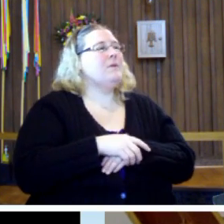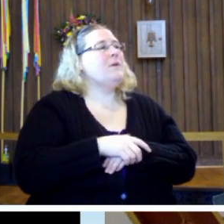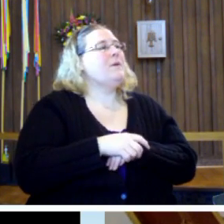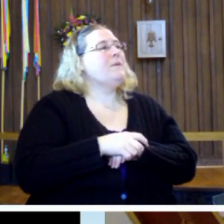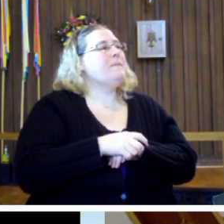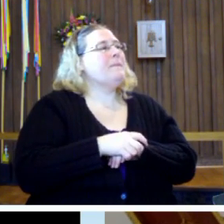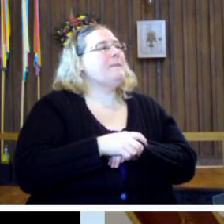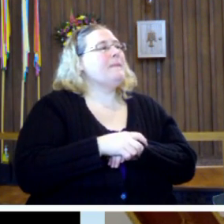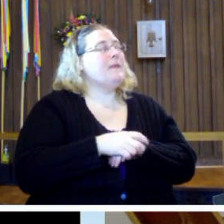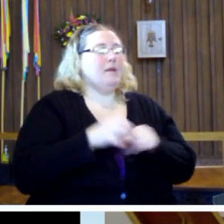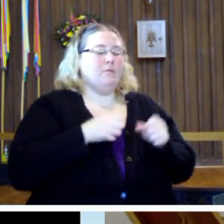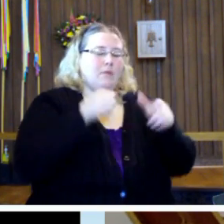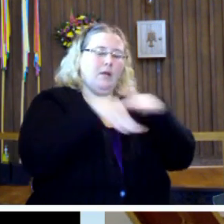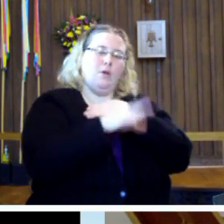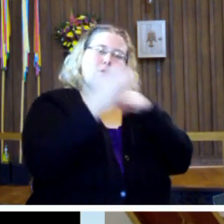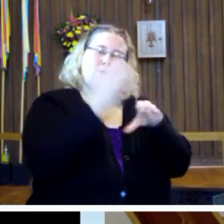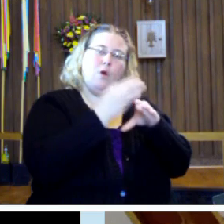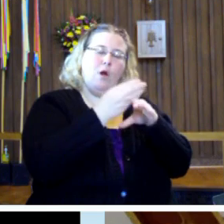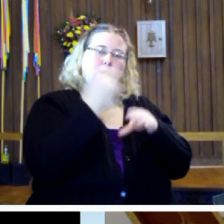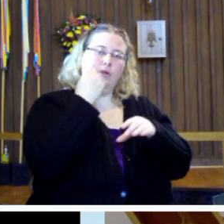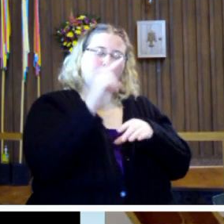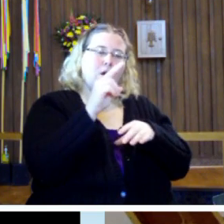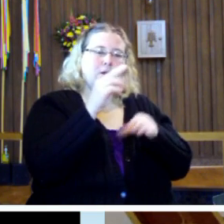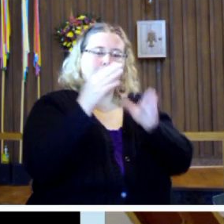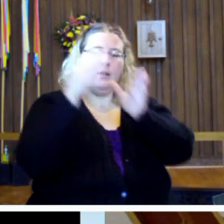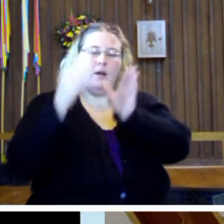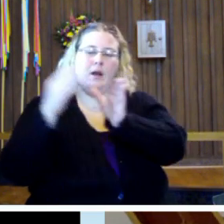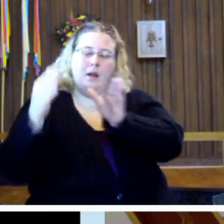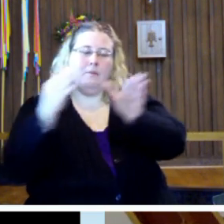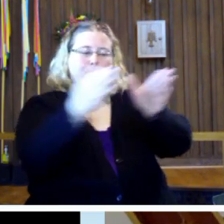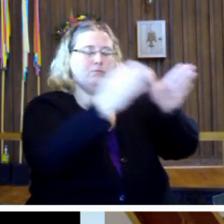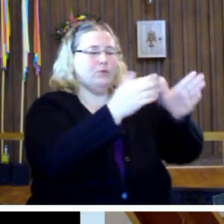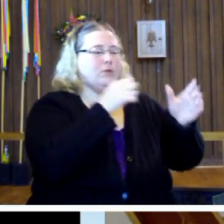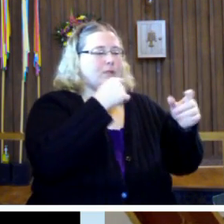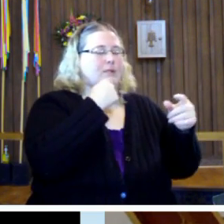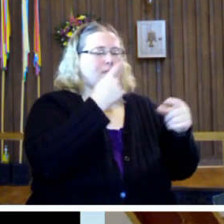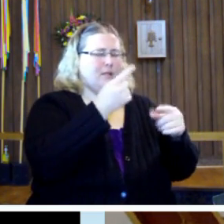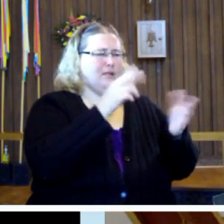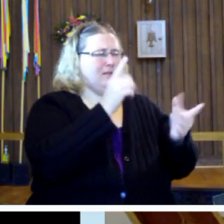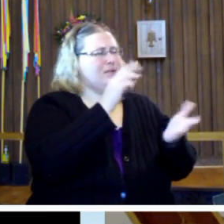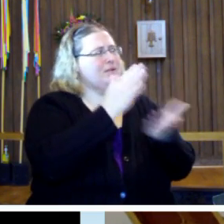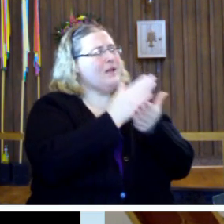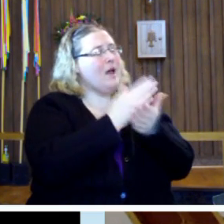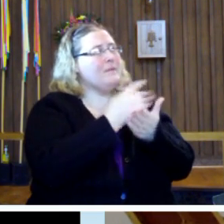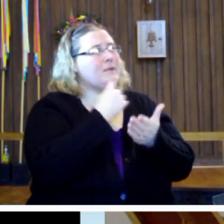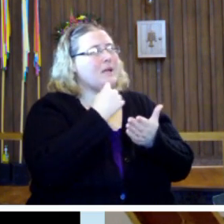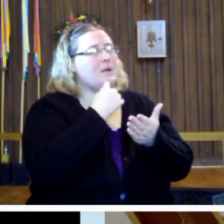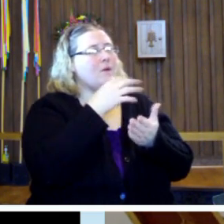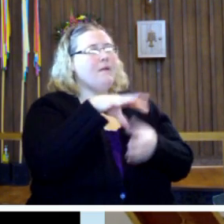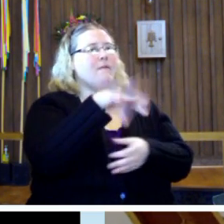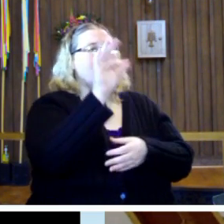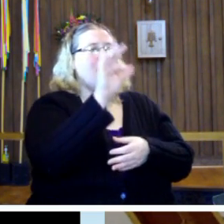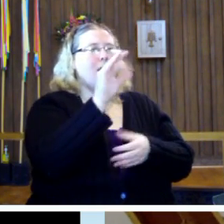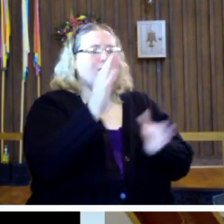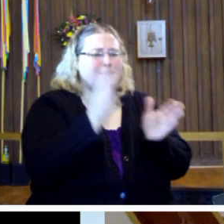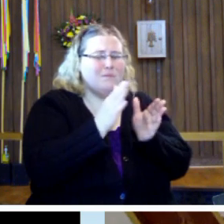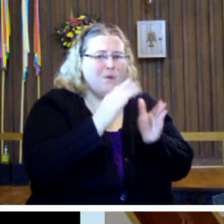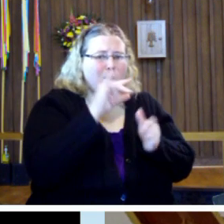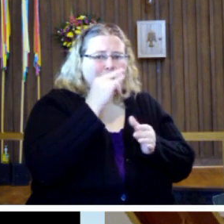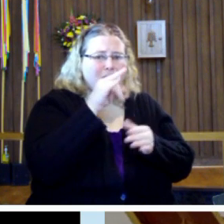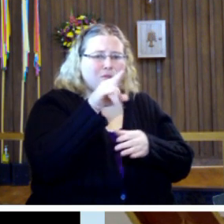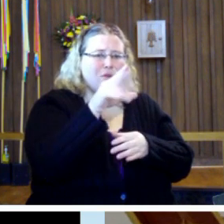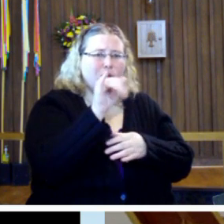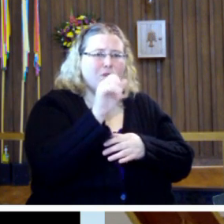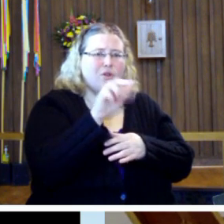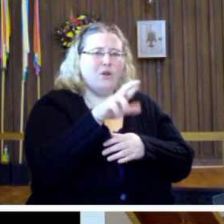She got in her car to drive to church, and she saw a bunch of neighbors standing around, and she stopped the car, and they said, we found this little kid in